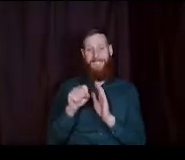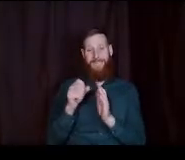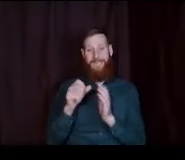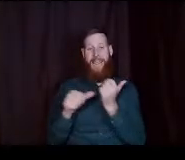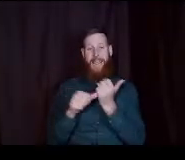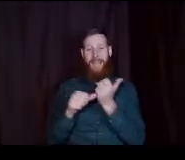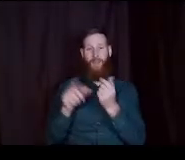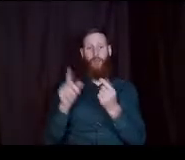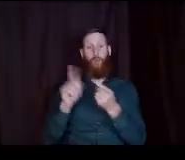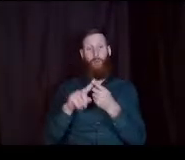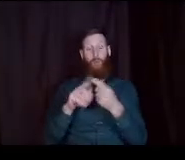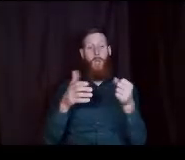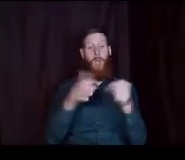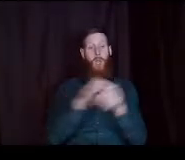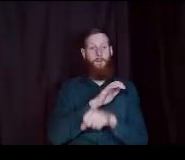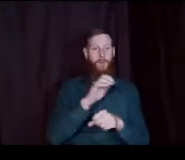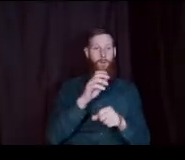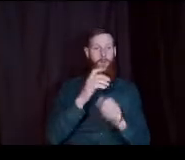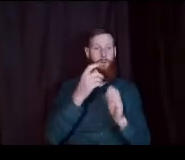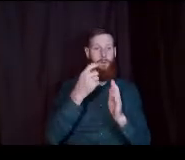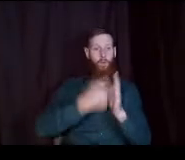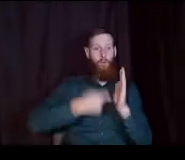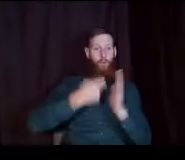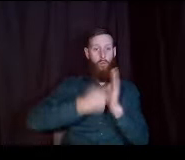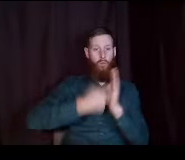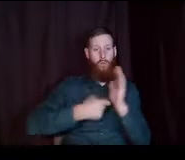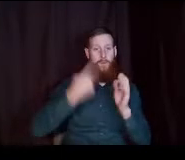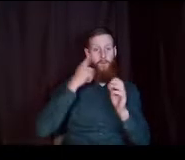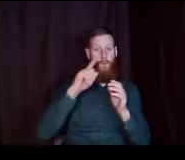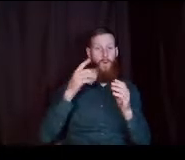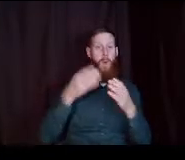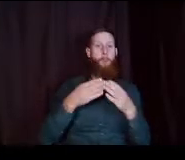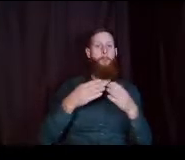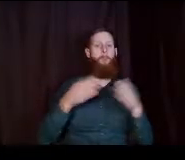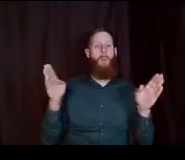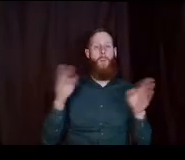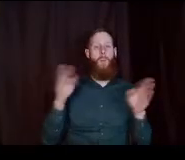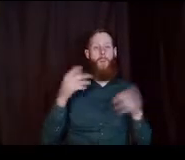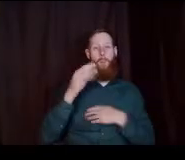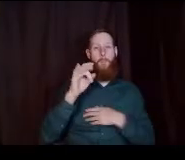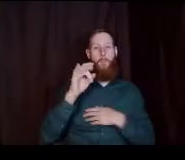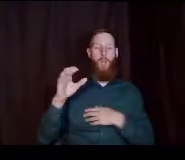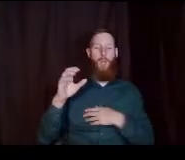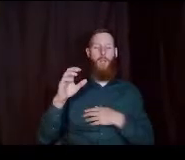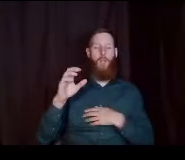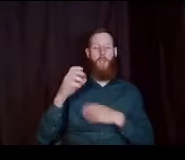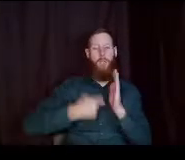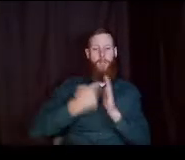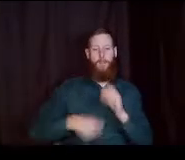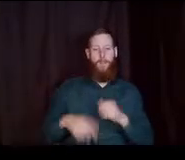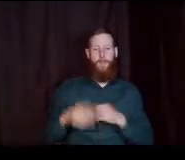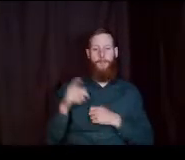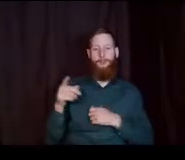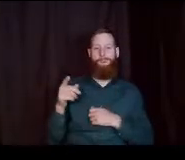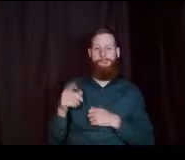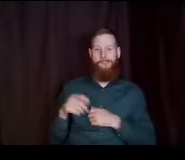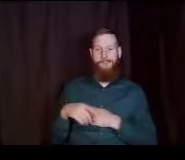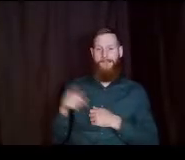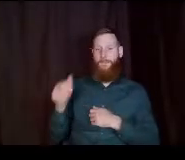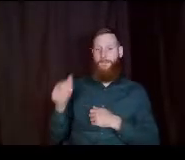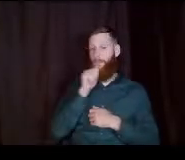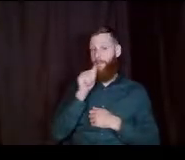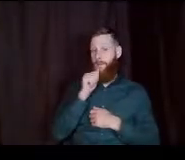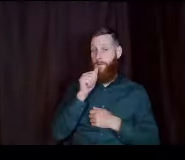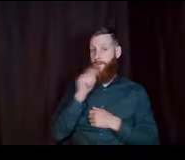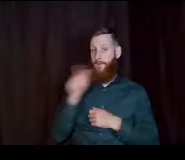and that's at public rates so what that means is if you go to a private school they're going to provide you the highest rate of public tuition which is